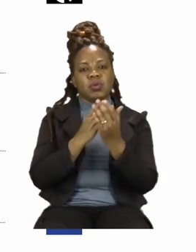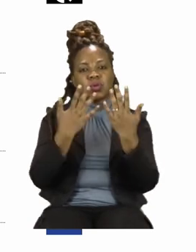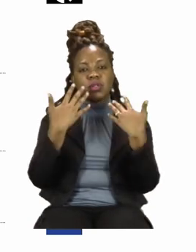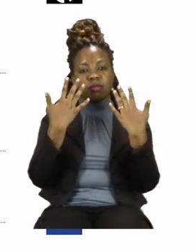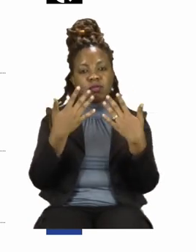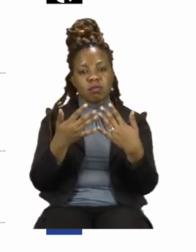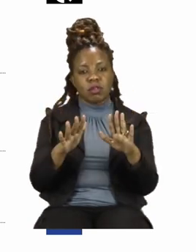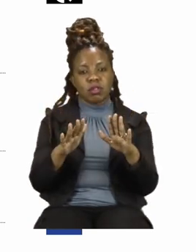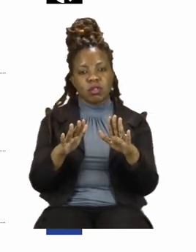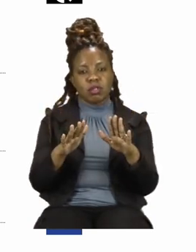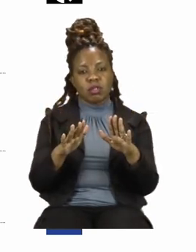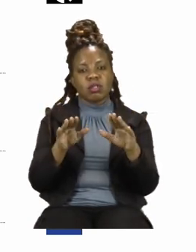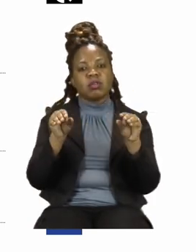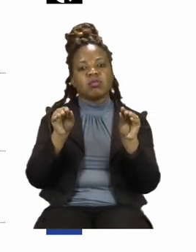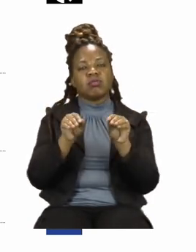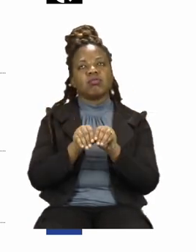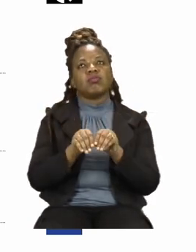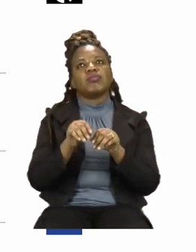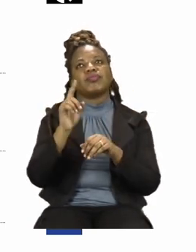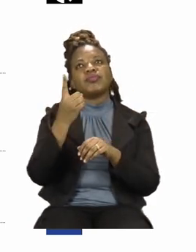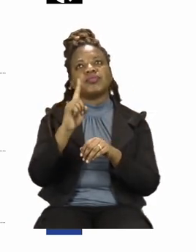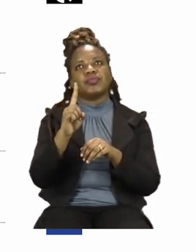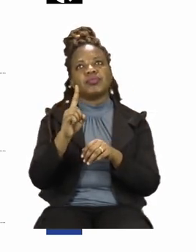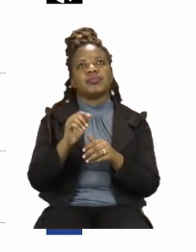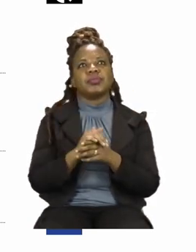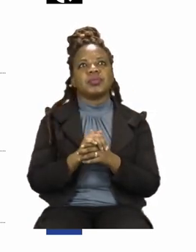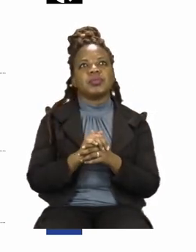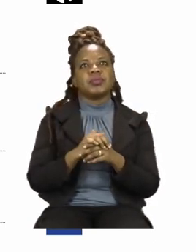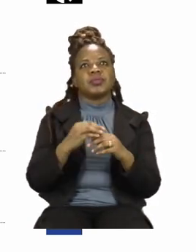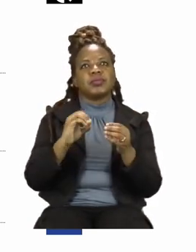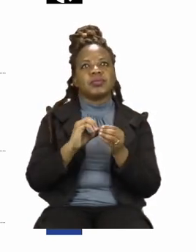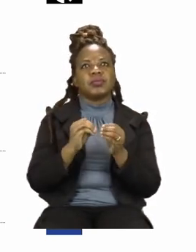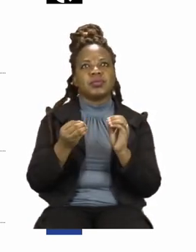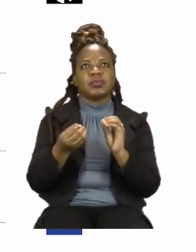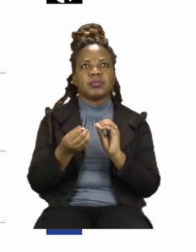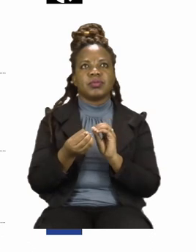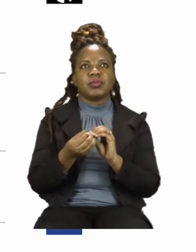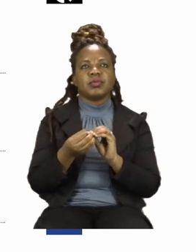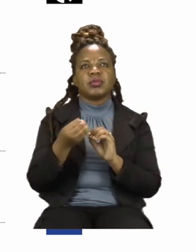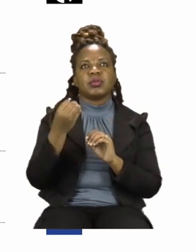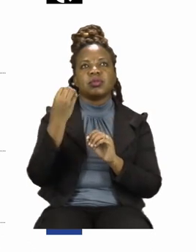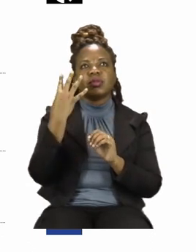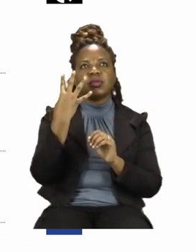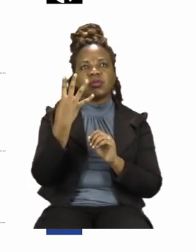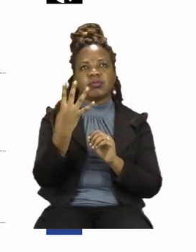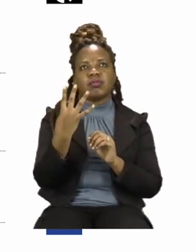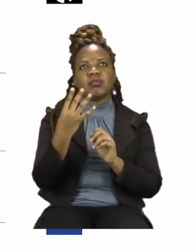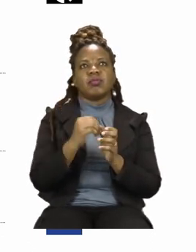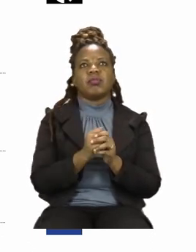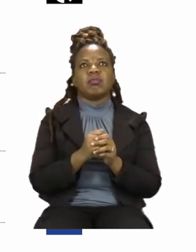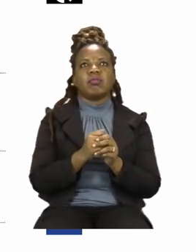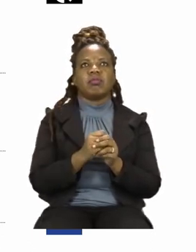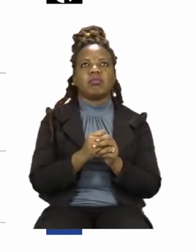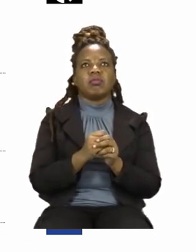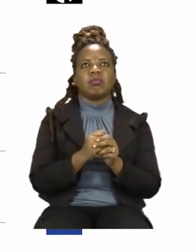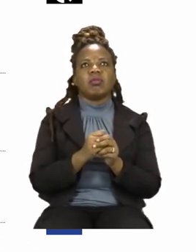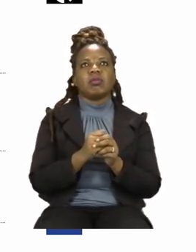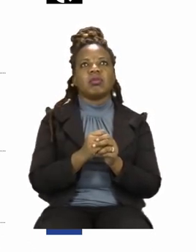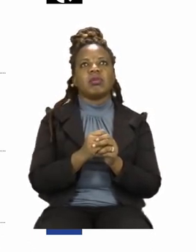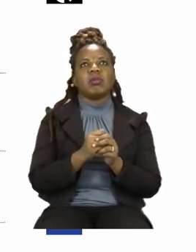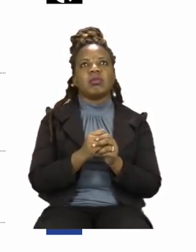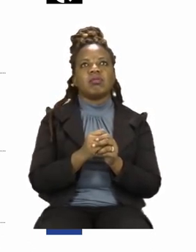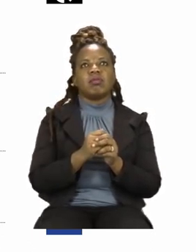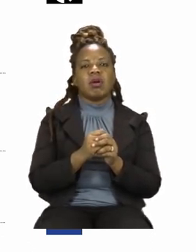Number four says, what does she use to dry her hands?